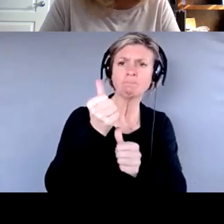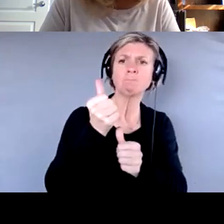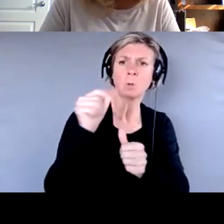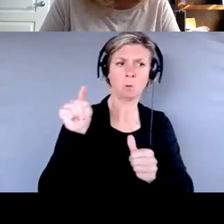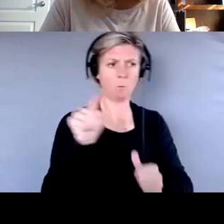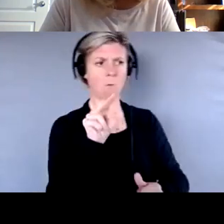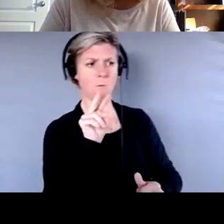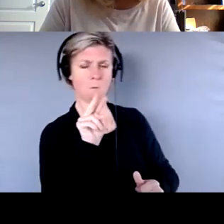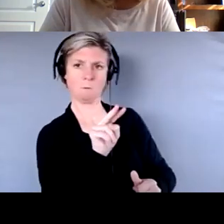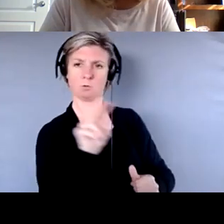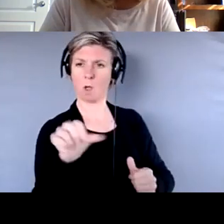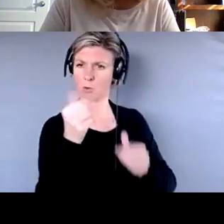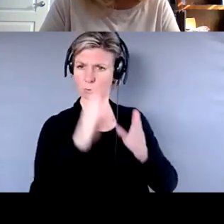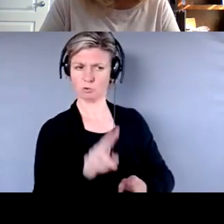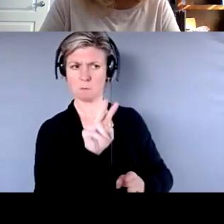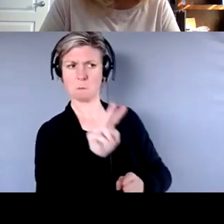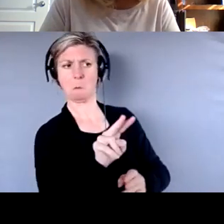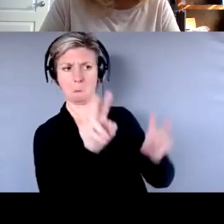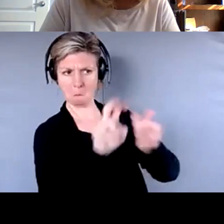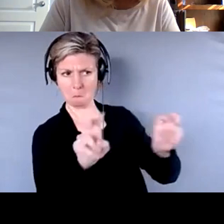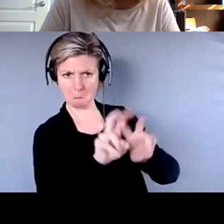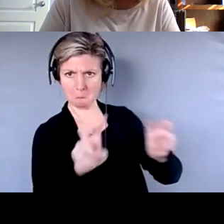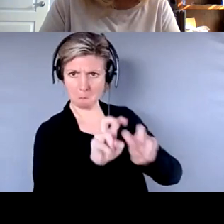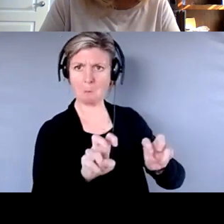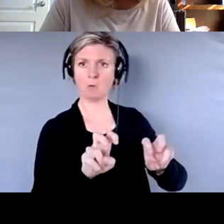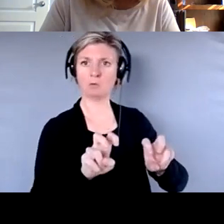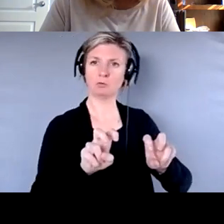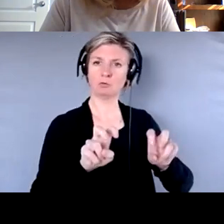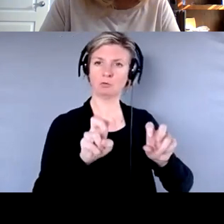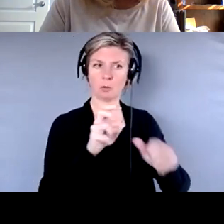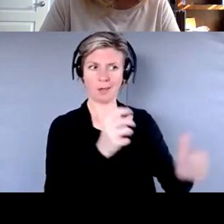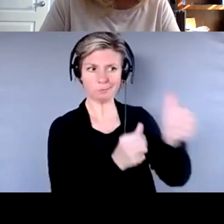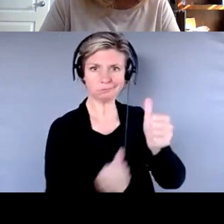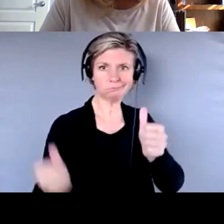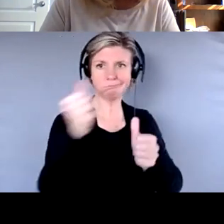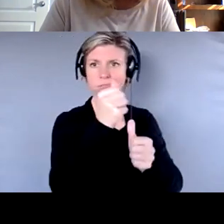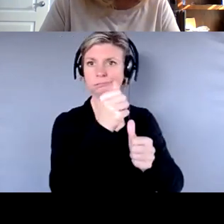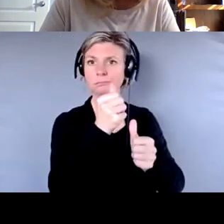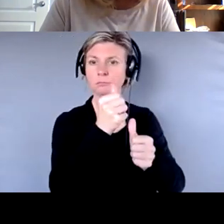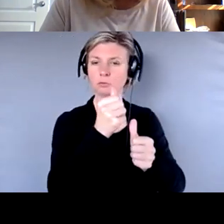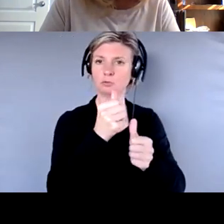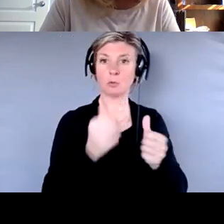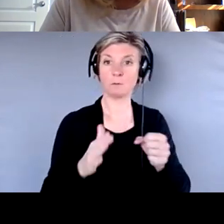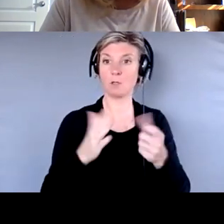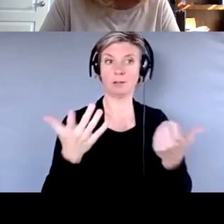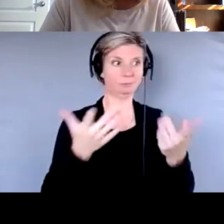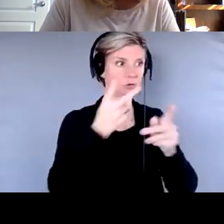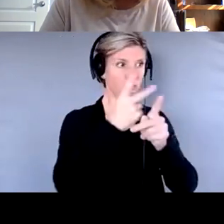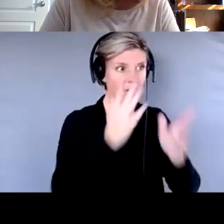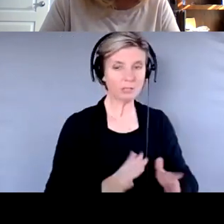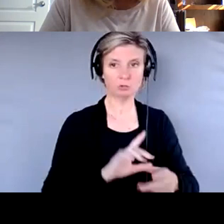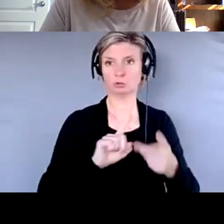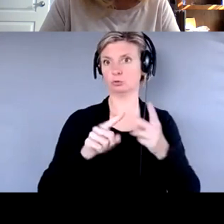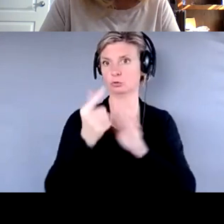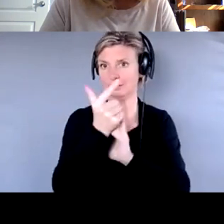place a hold has to be made by the designated legal or compliance or supervisory staff